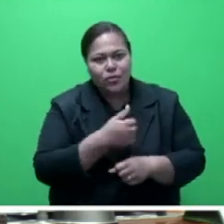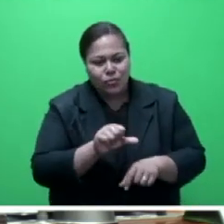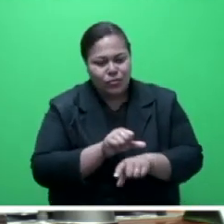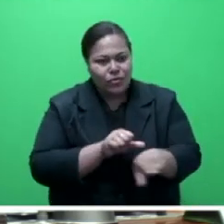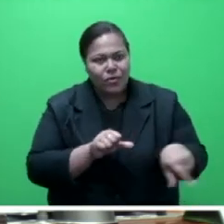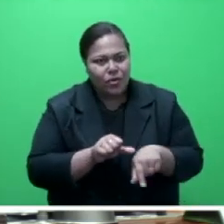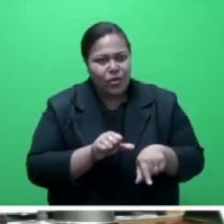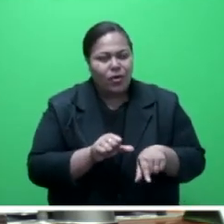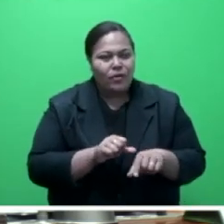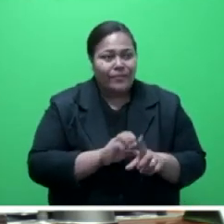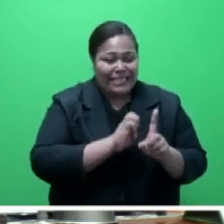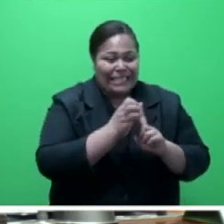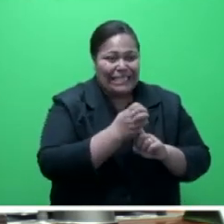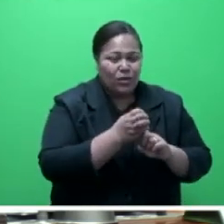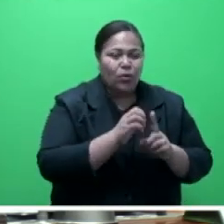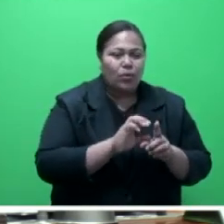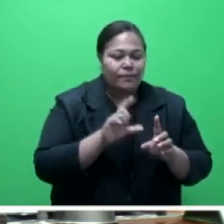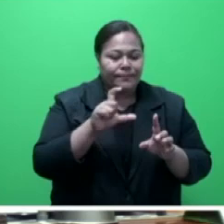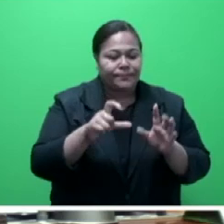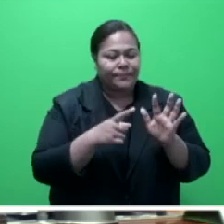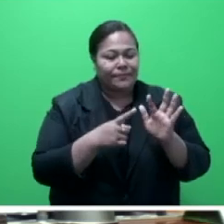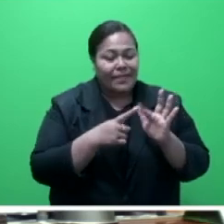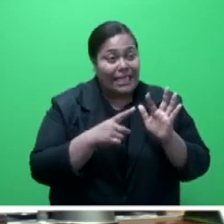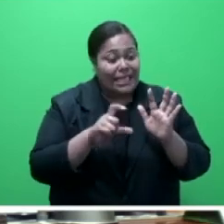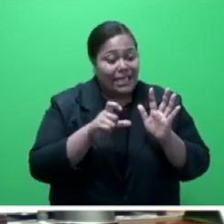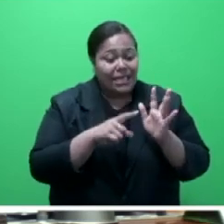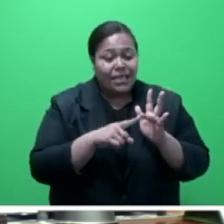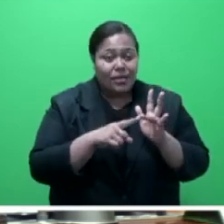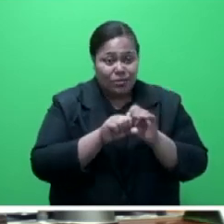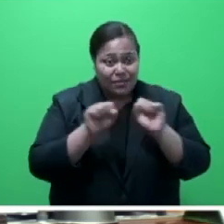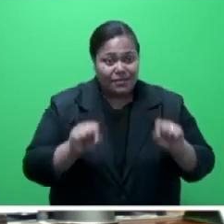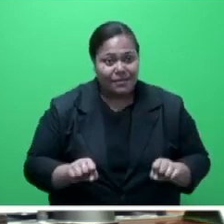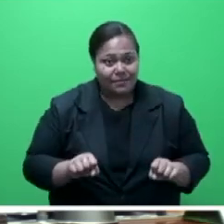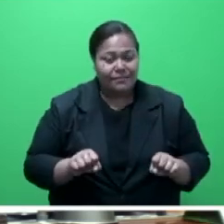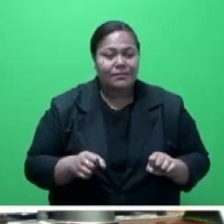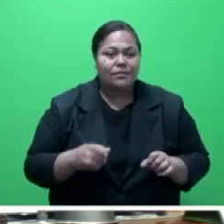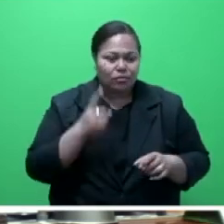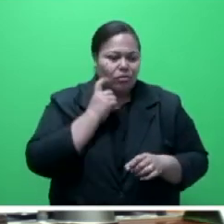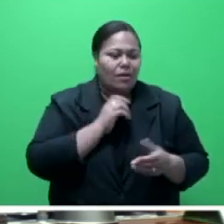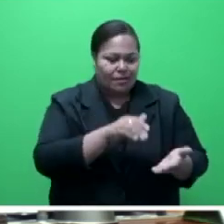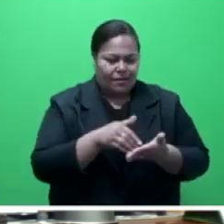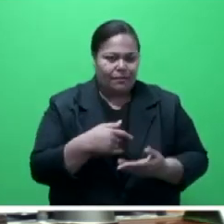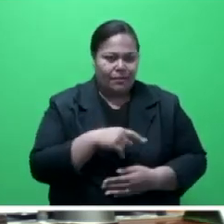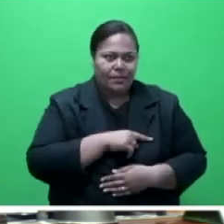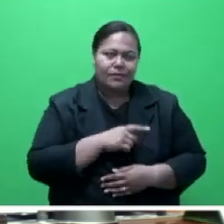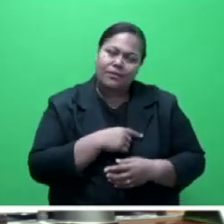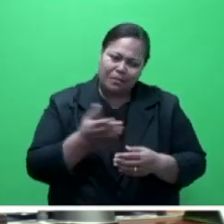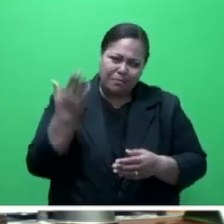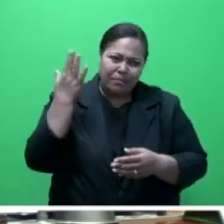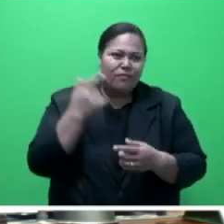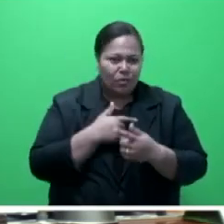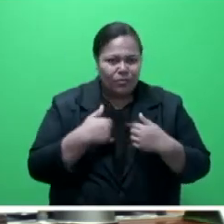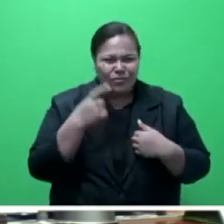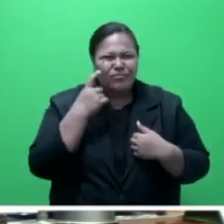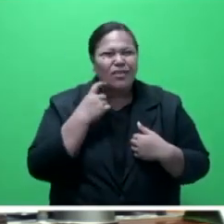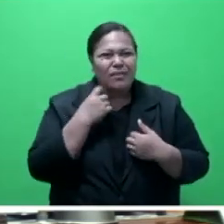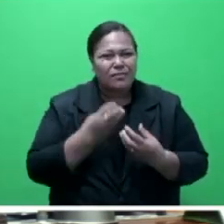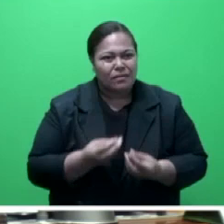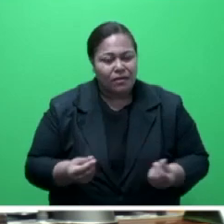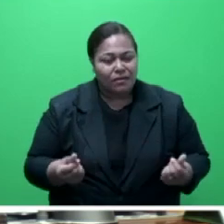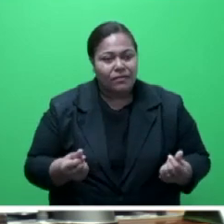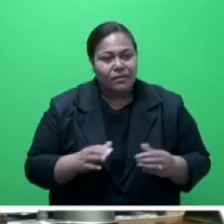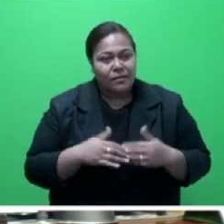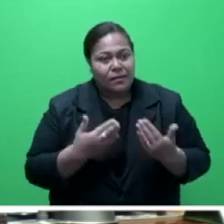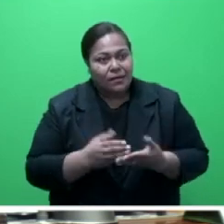resilience. The Speaker say, in the past, we have tried to address emerging societal challenges through hard,